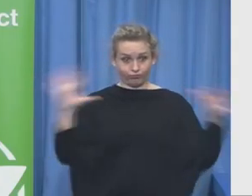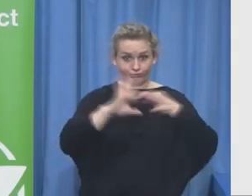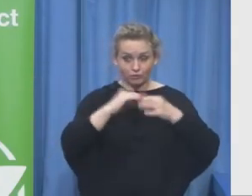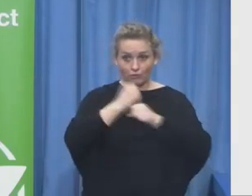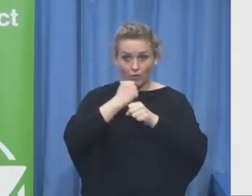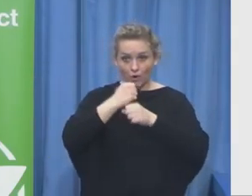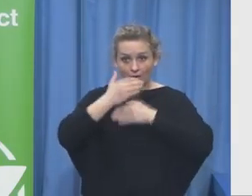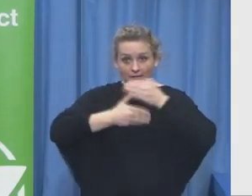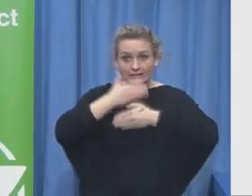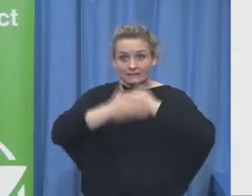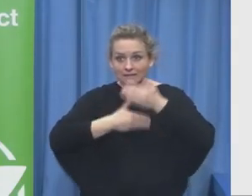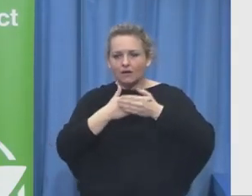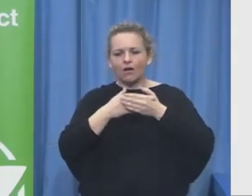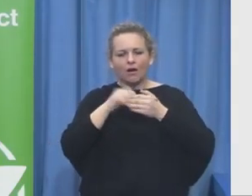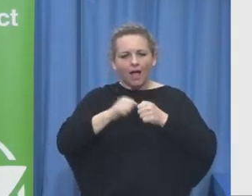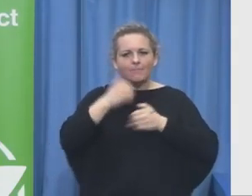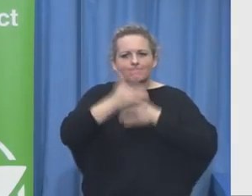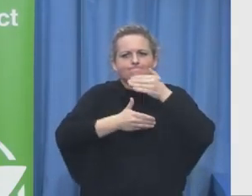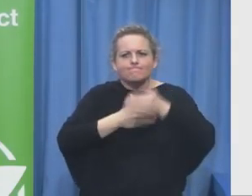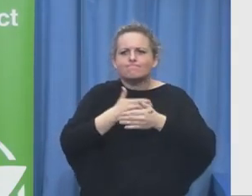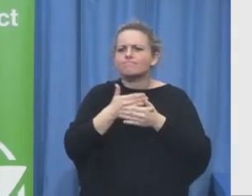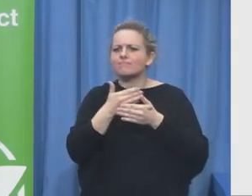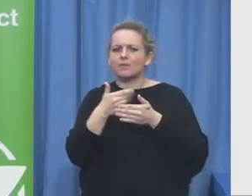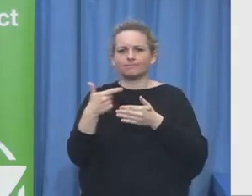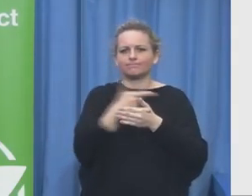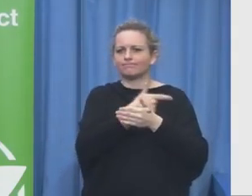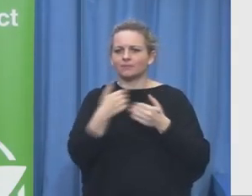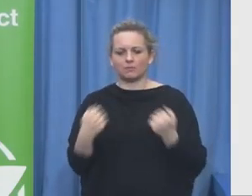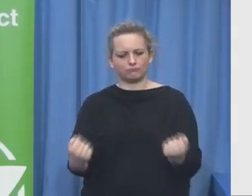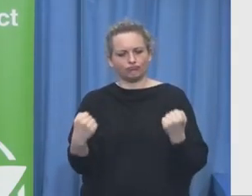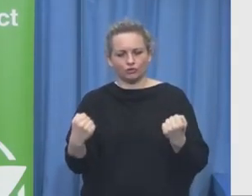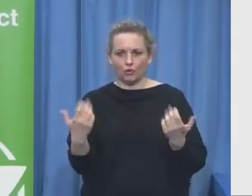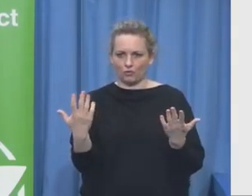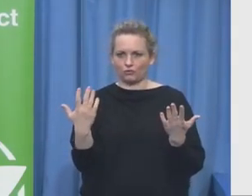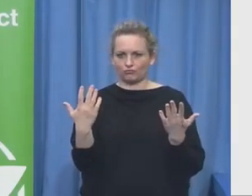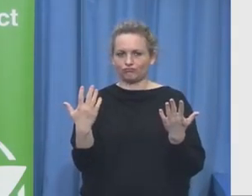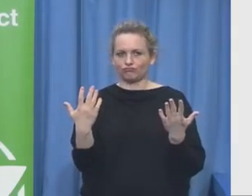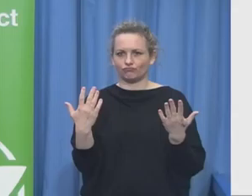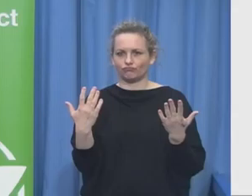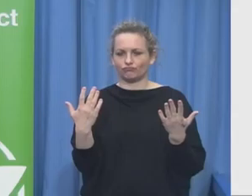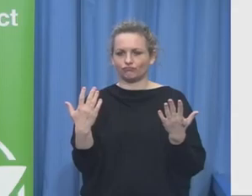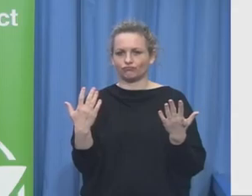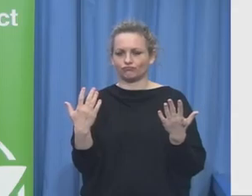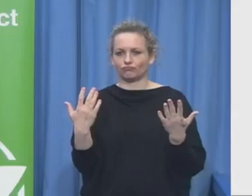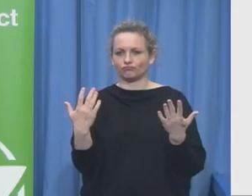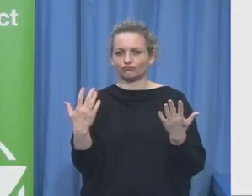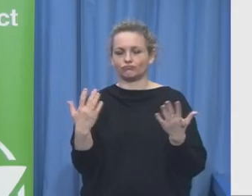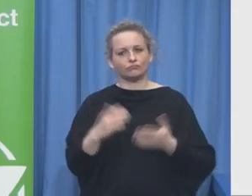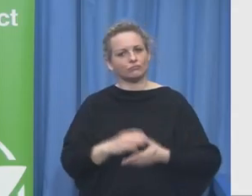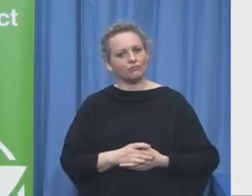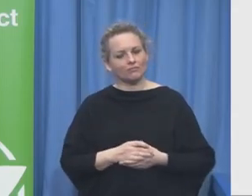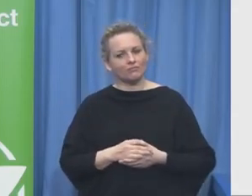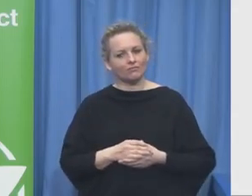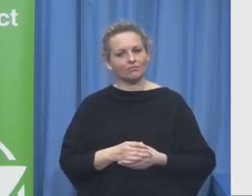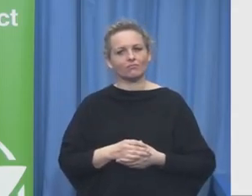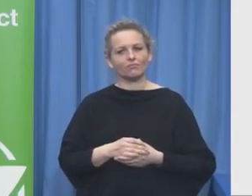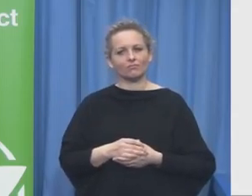to partner with the government in order to see what we call leverage impact and sustainable to our own models